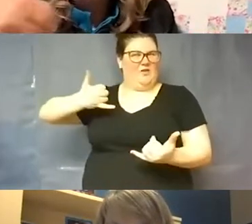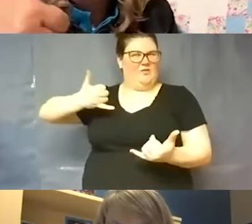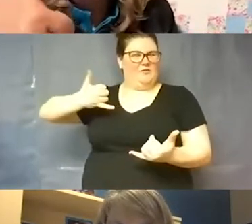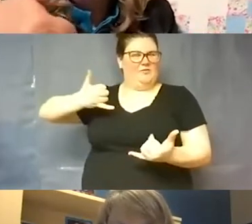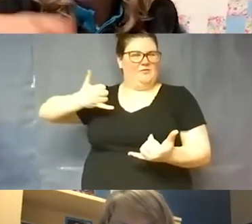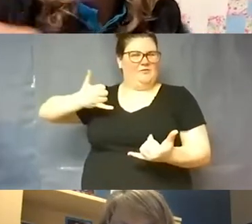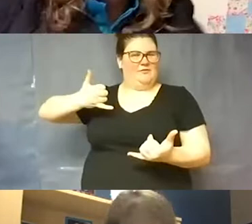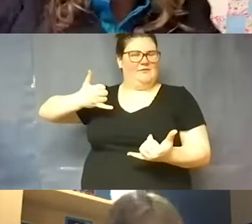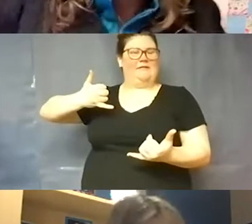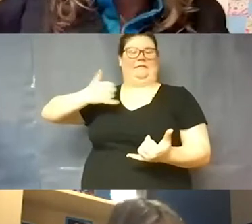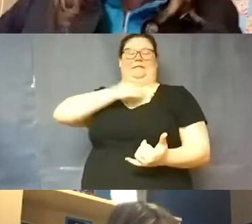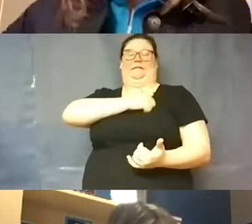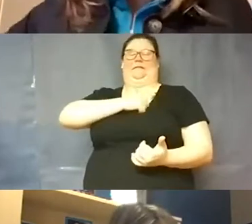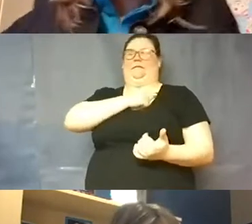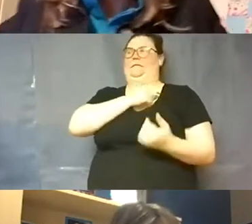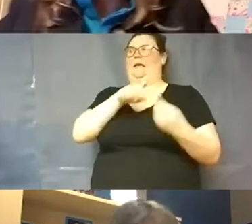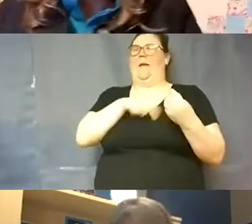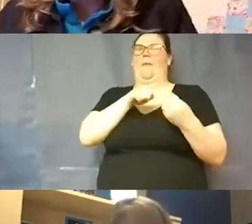So sorry about that everyone.